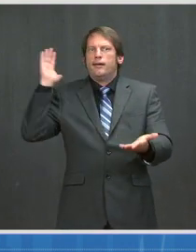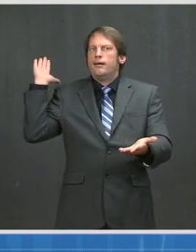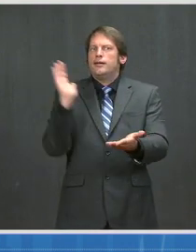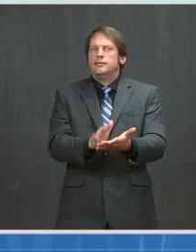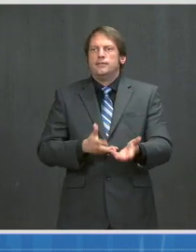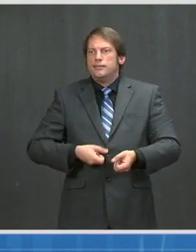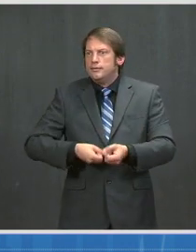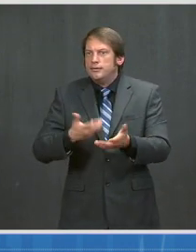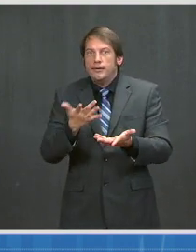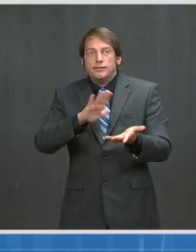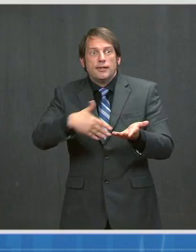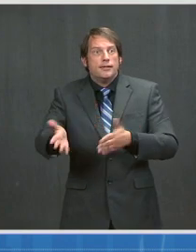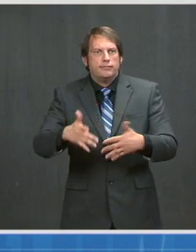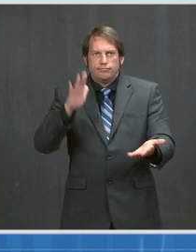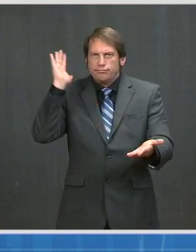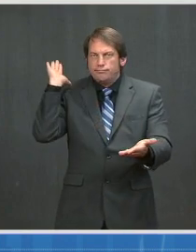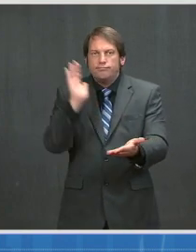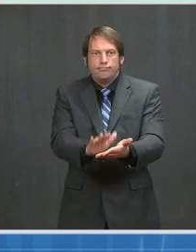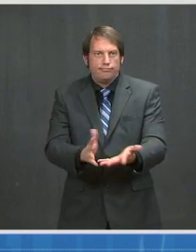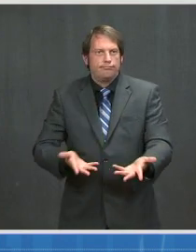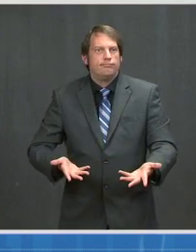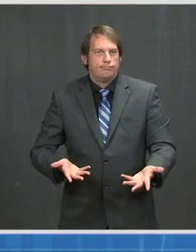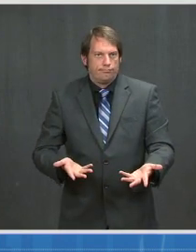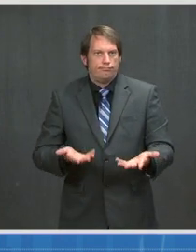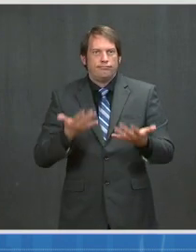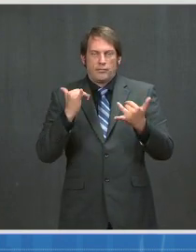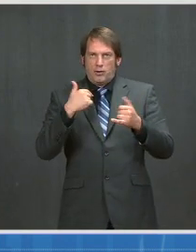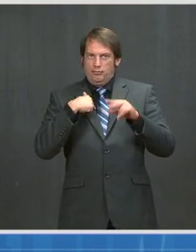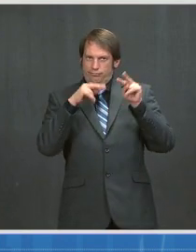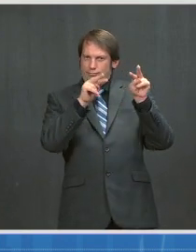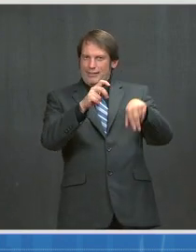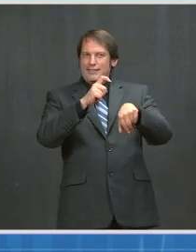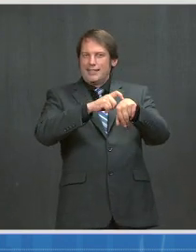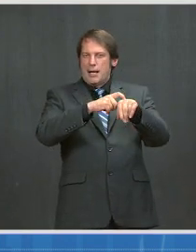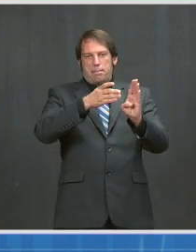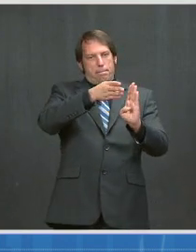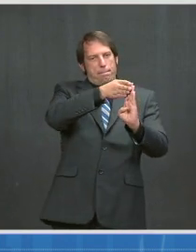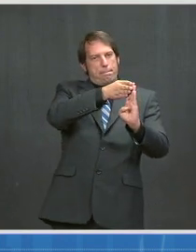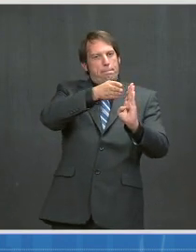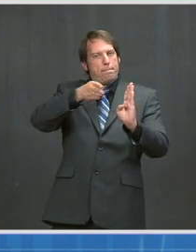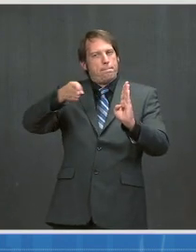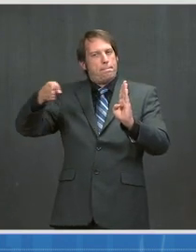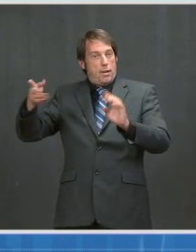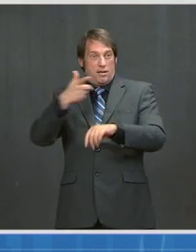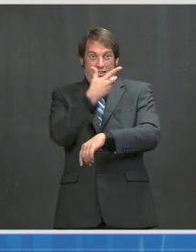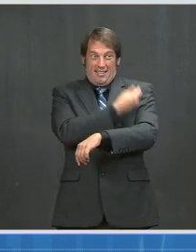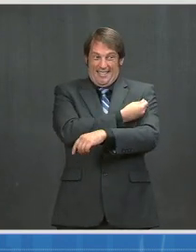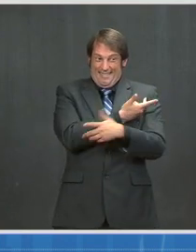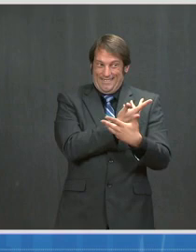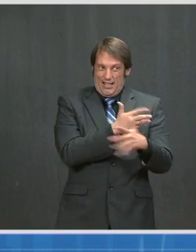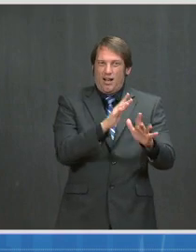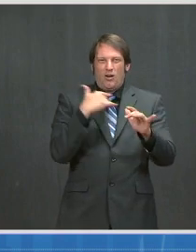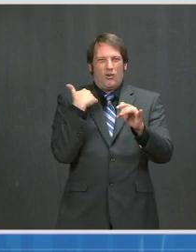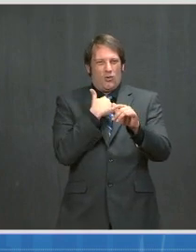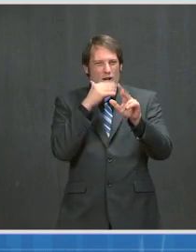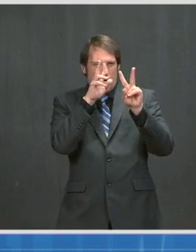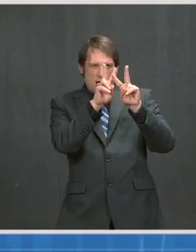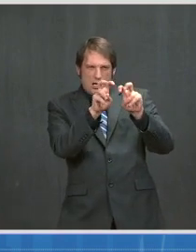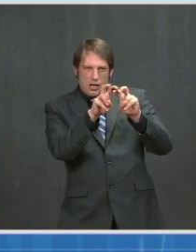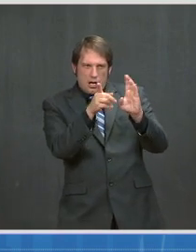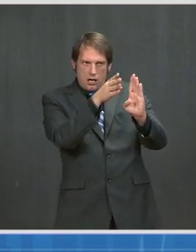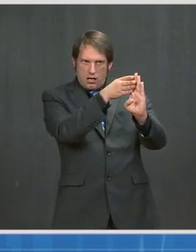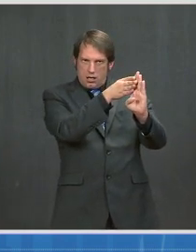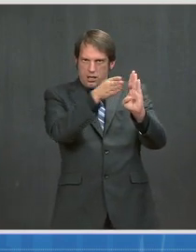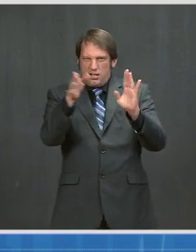have a lot to learn and time is going to tell with regard to the impact of both vaccination in this demographic and variants.